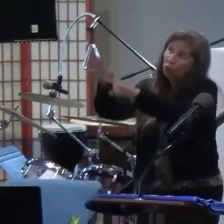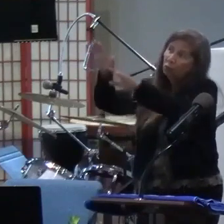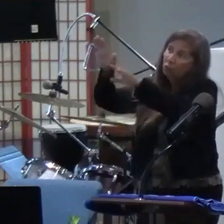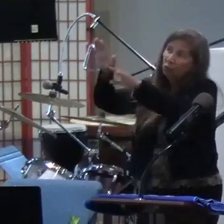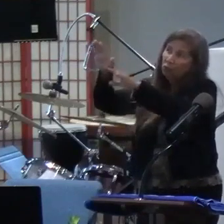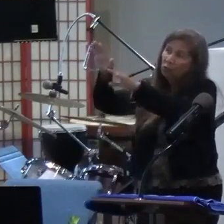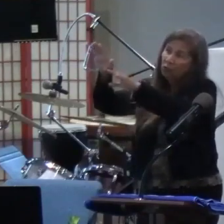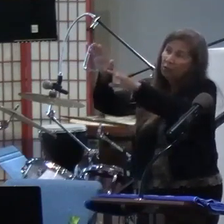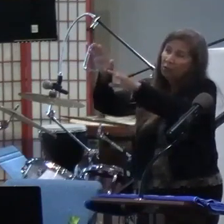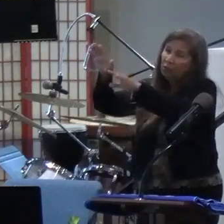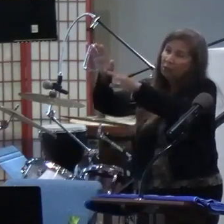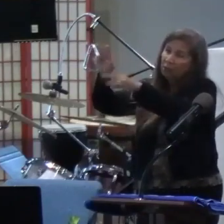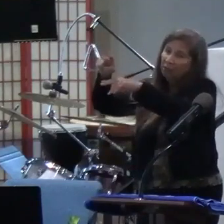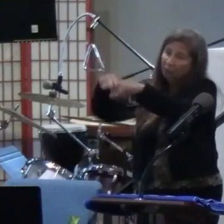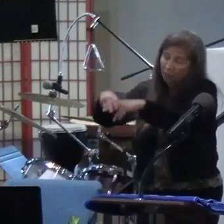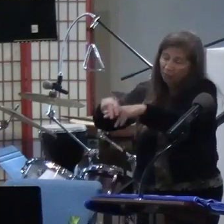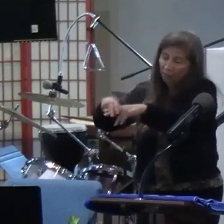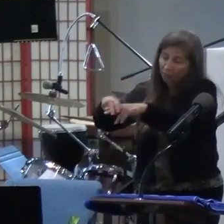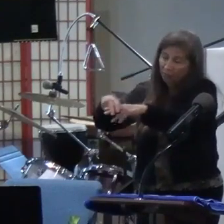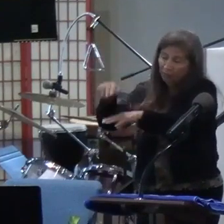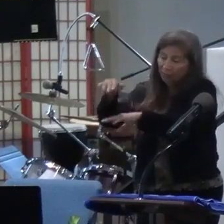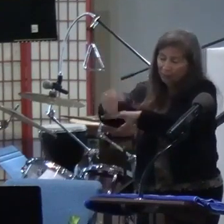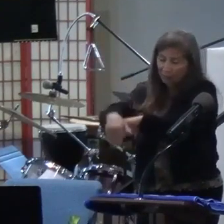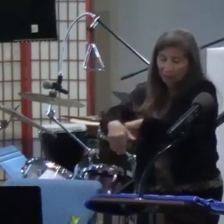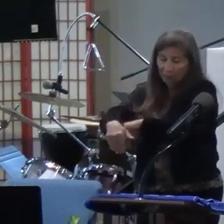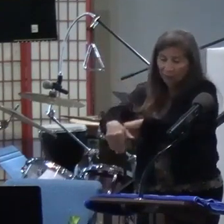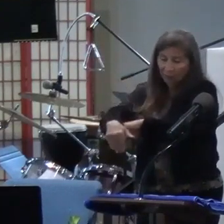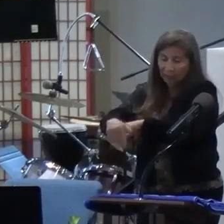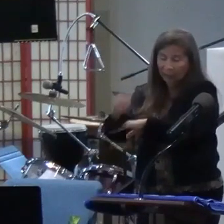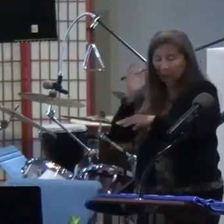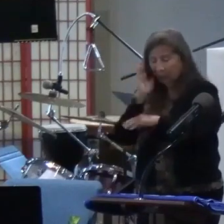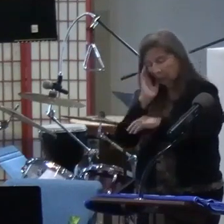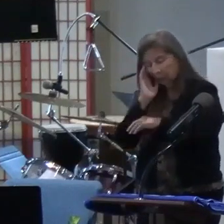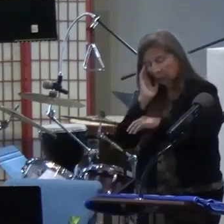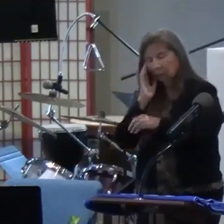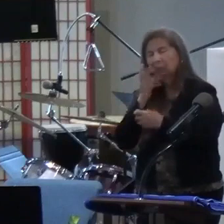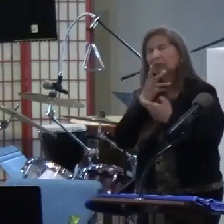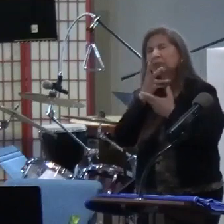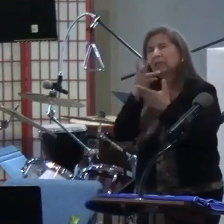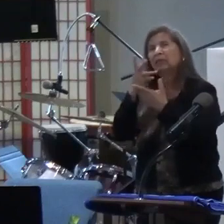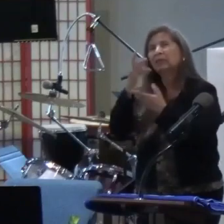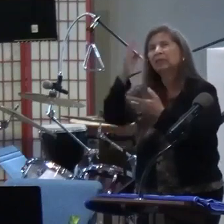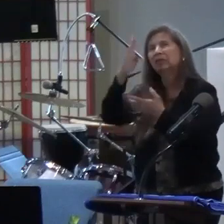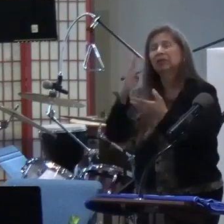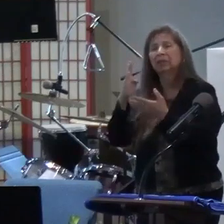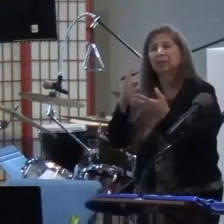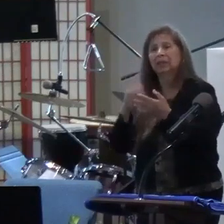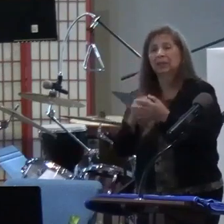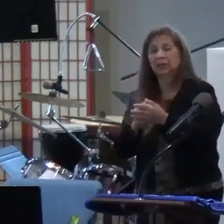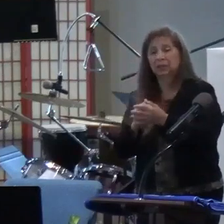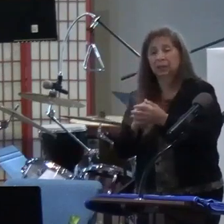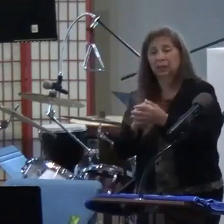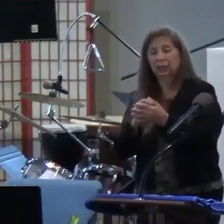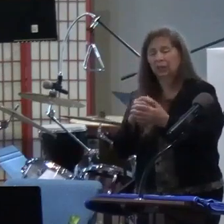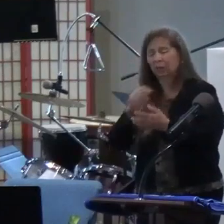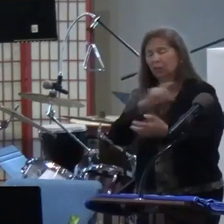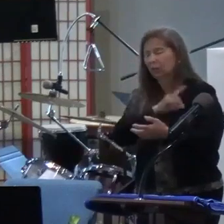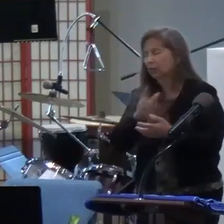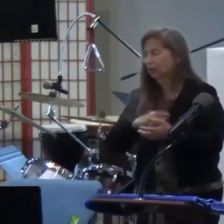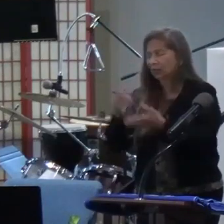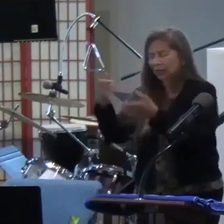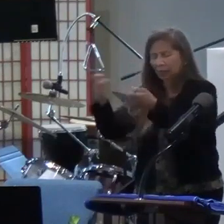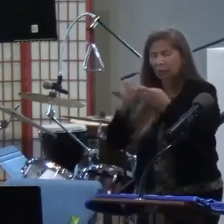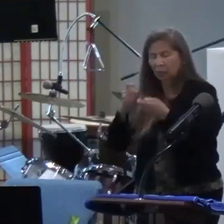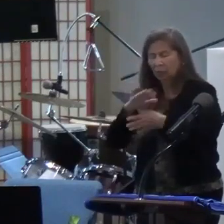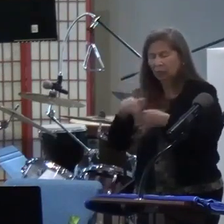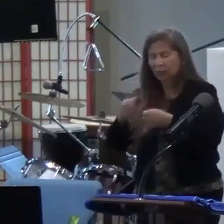and he just plops down for the night. And he starts crying out to God. And he says, Lord, you've given me all of these